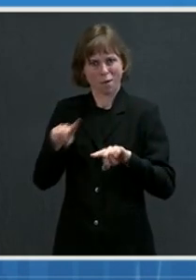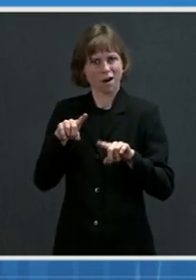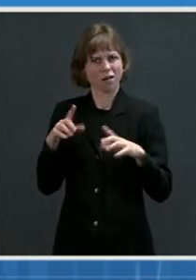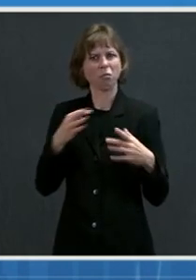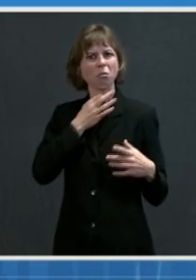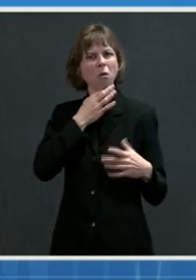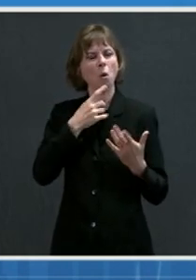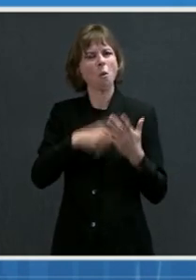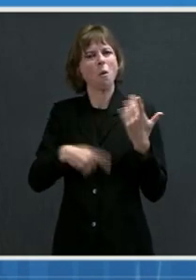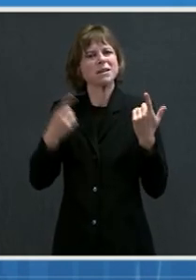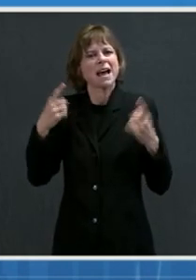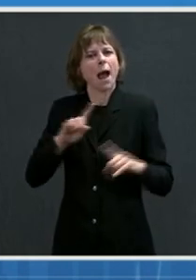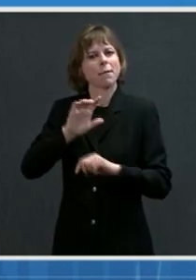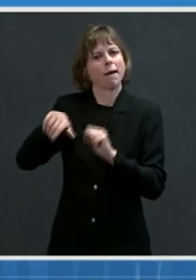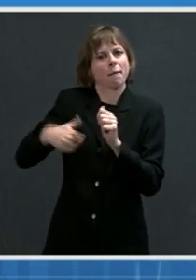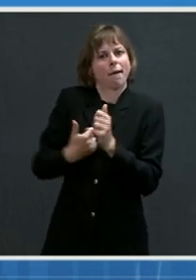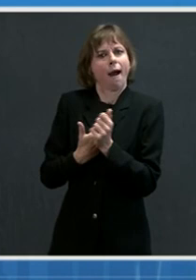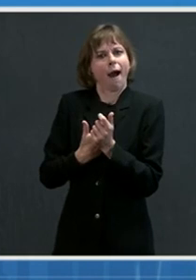to not do this?